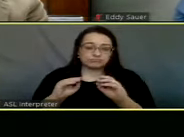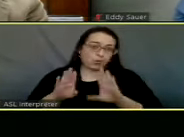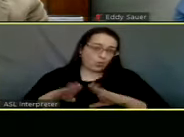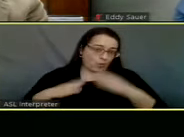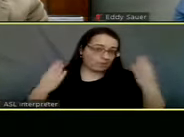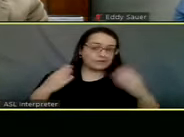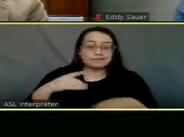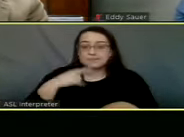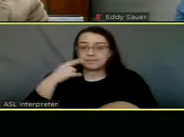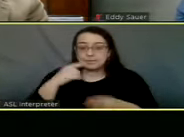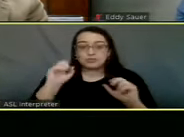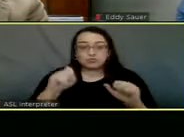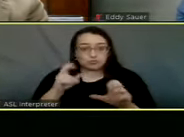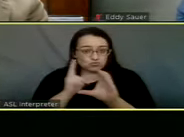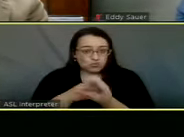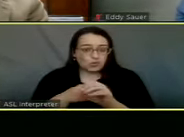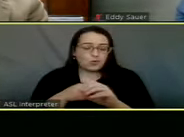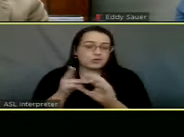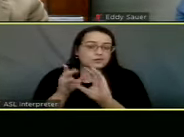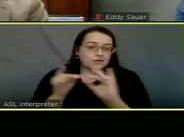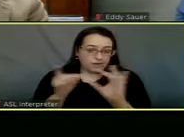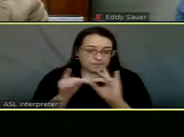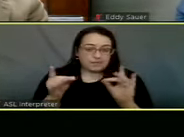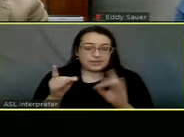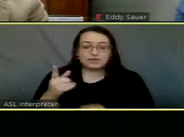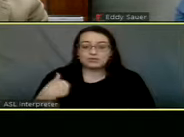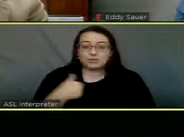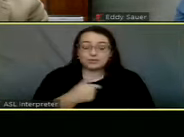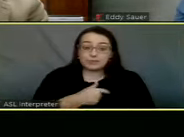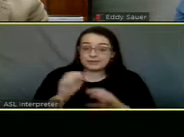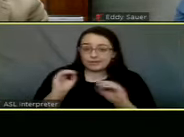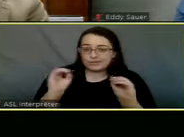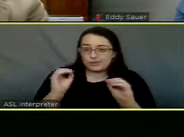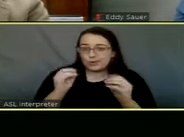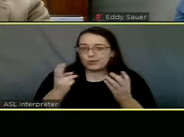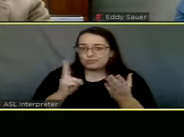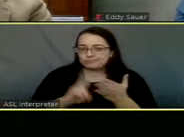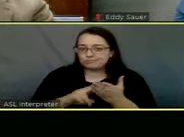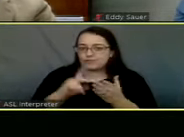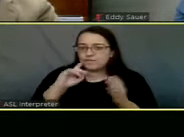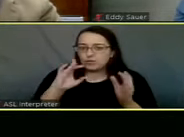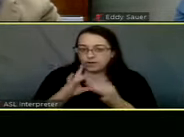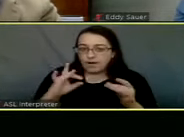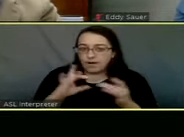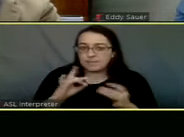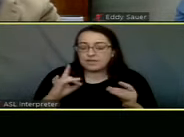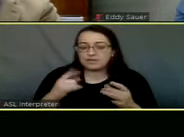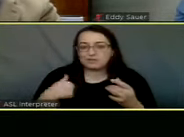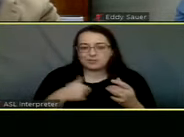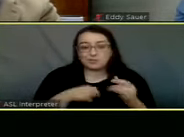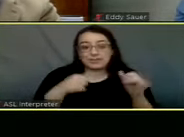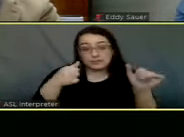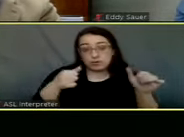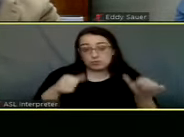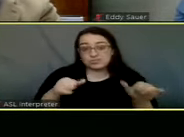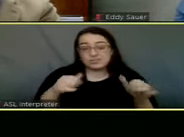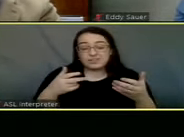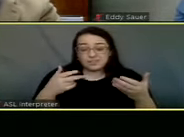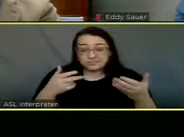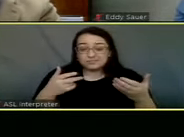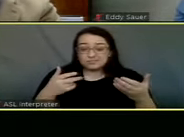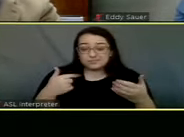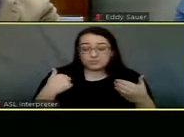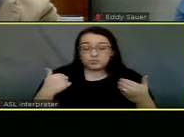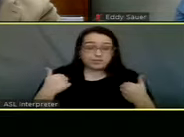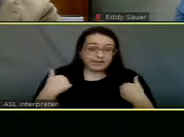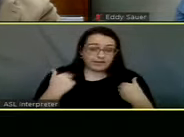the public for comment. Um, we didn't have anyone sign up for them and they were posted. And as I said, we had